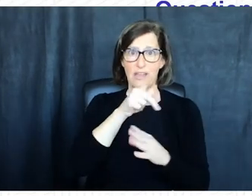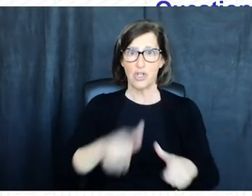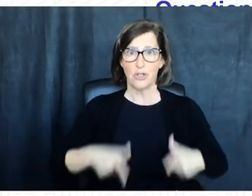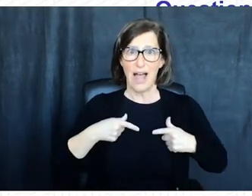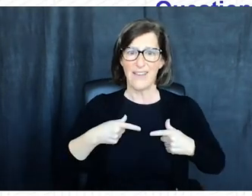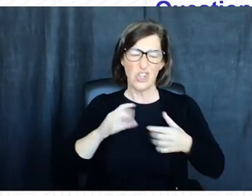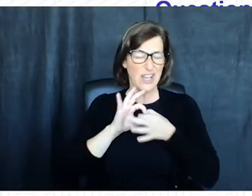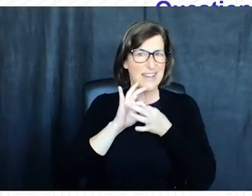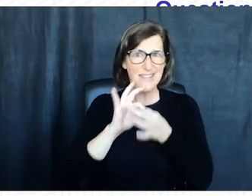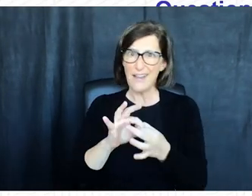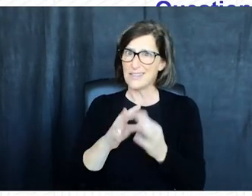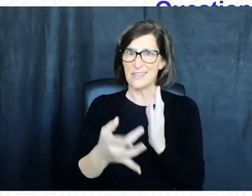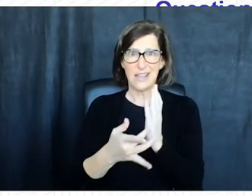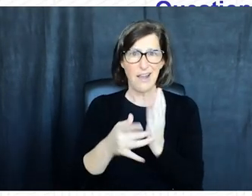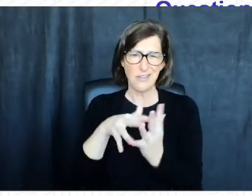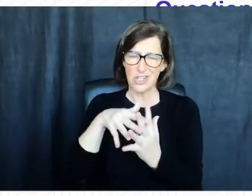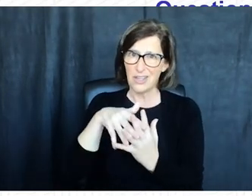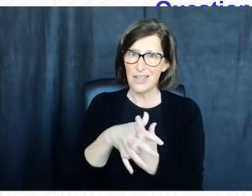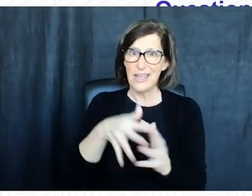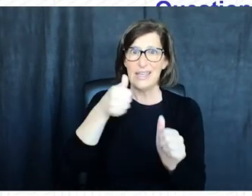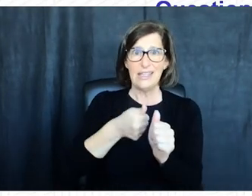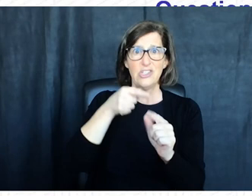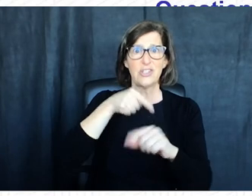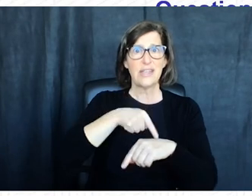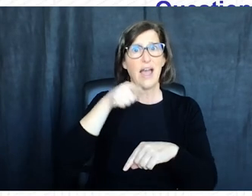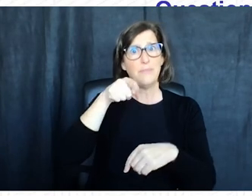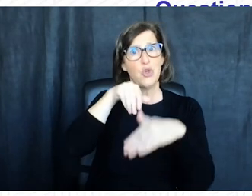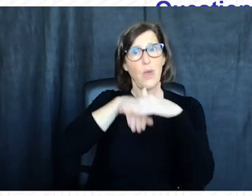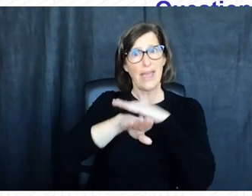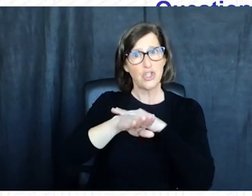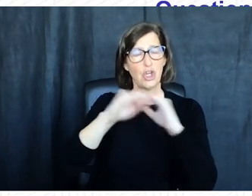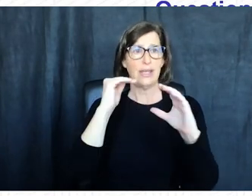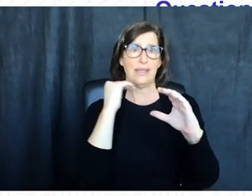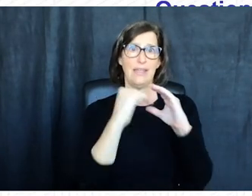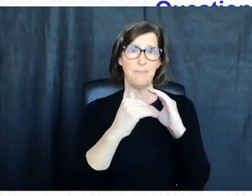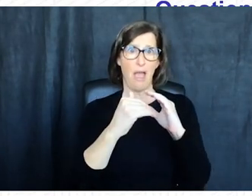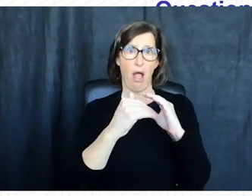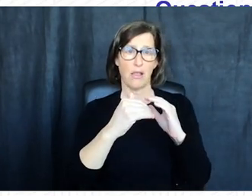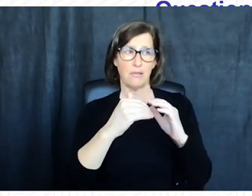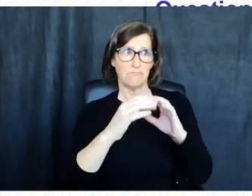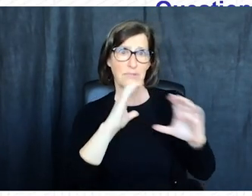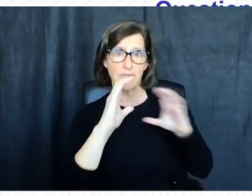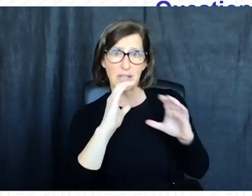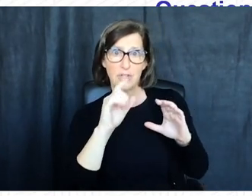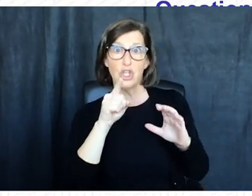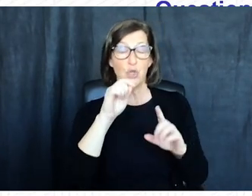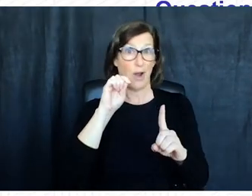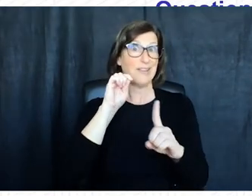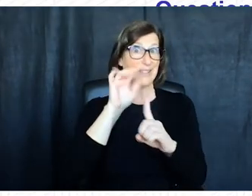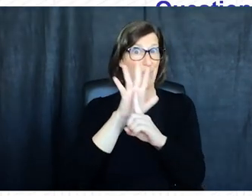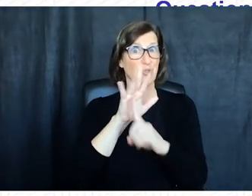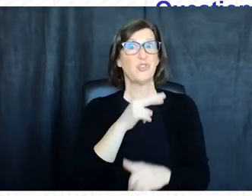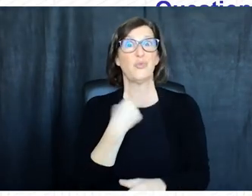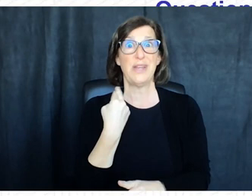lives are intertwined with technology with every login every transaction and every email sent we expose ourselves to